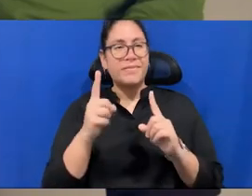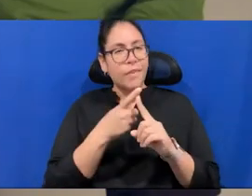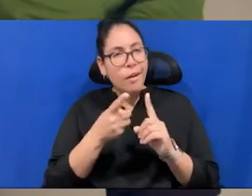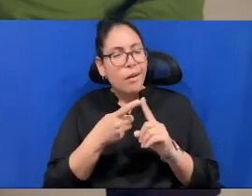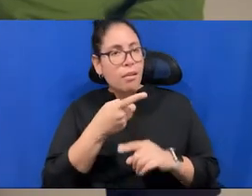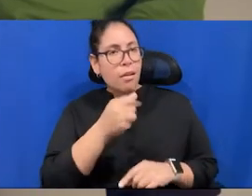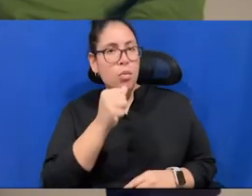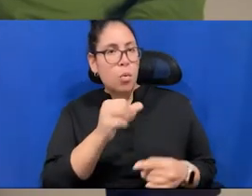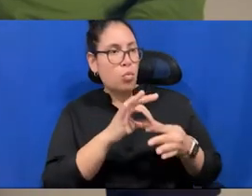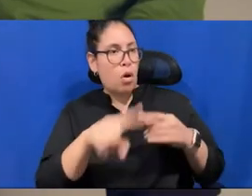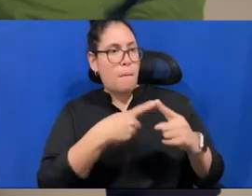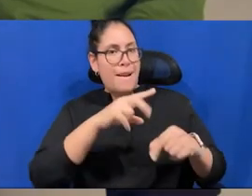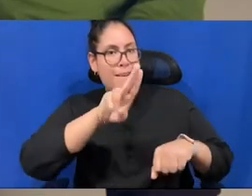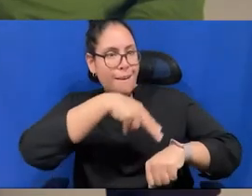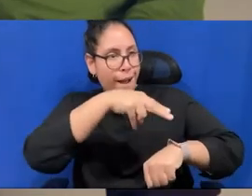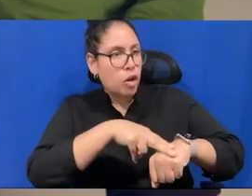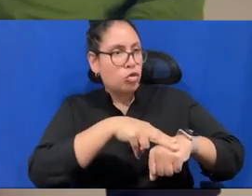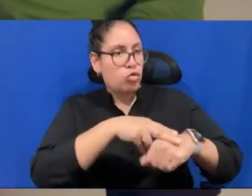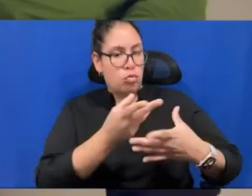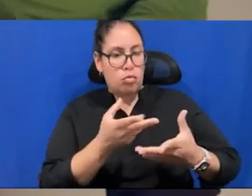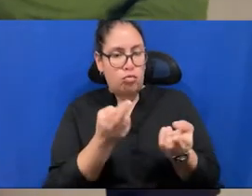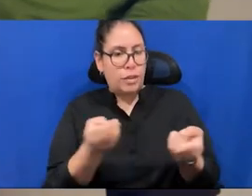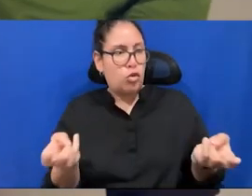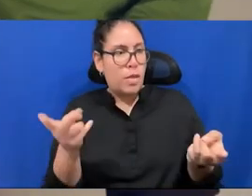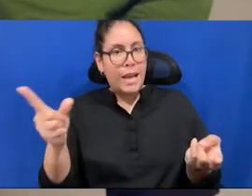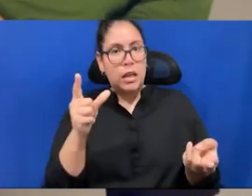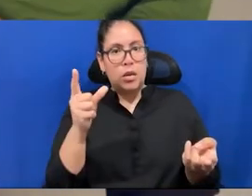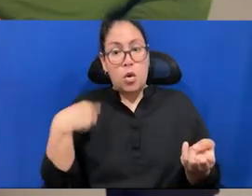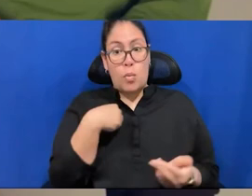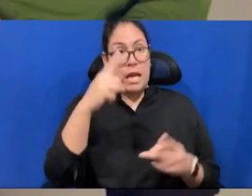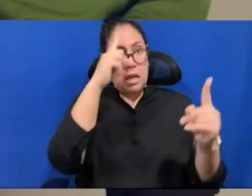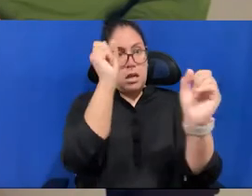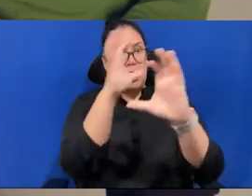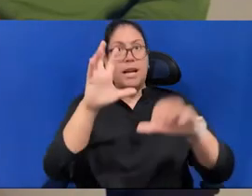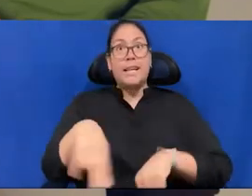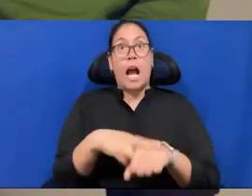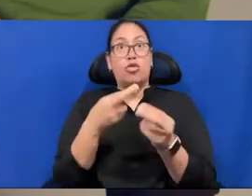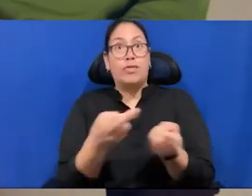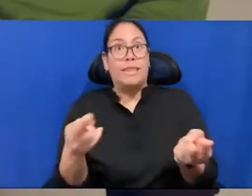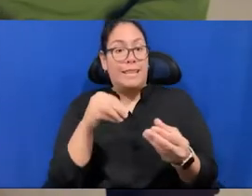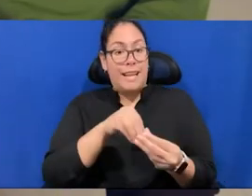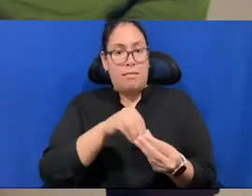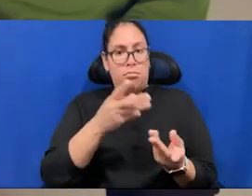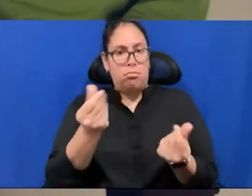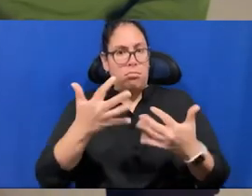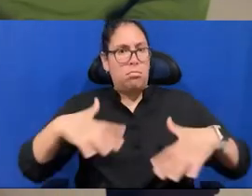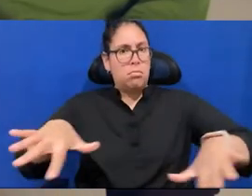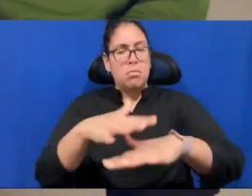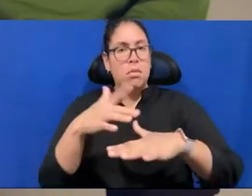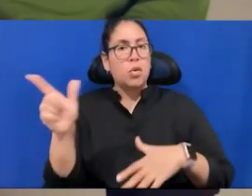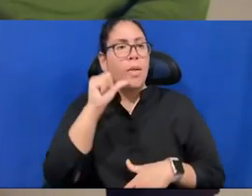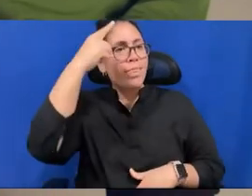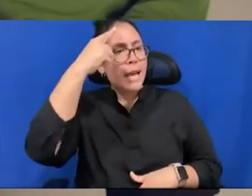don't have this relation with nature as we think, at least the community that have been in contact, right? They don't think nature has a resource, right?